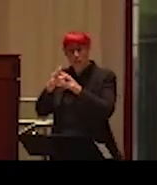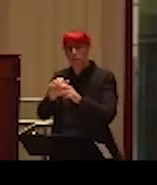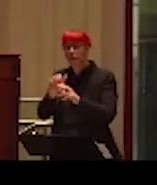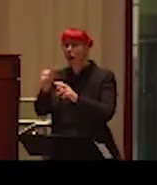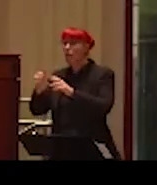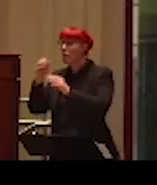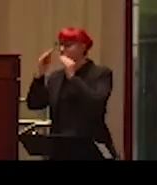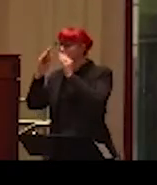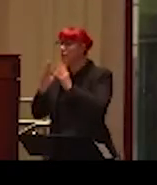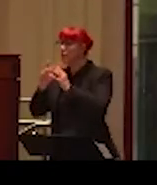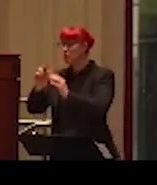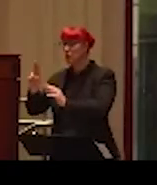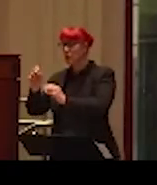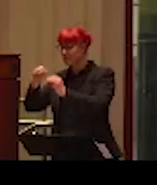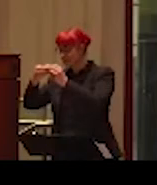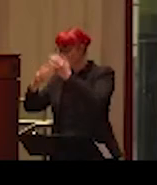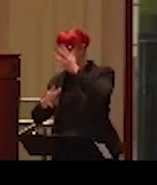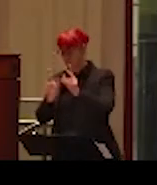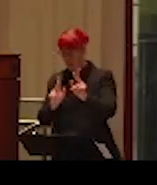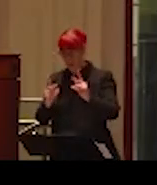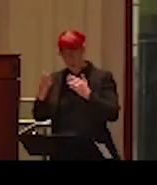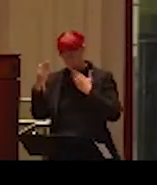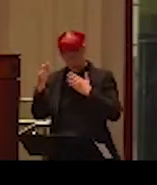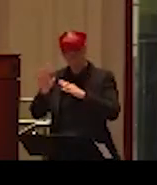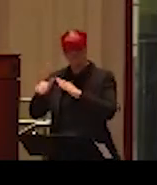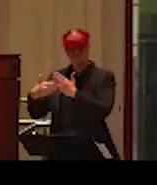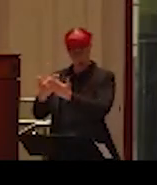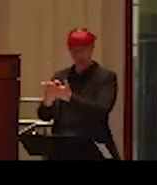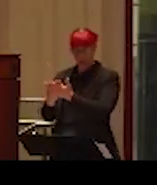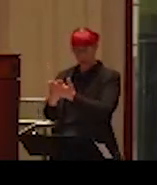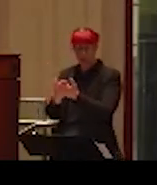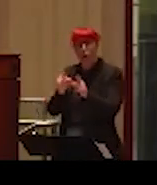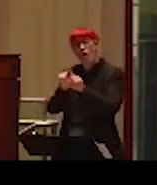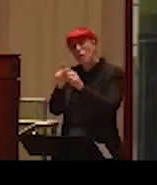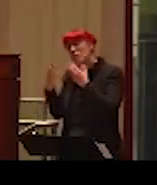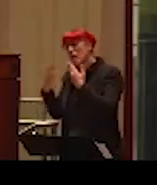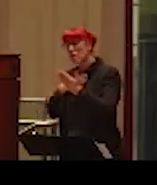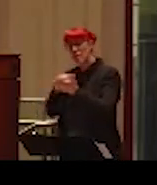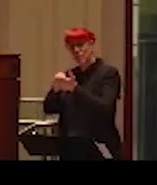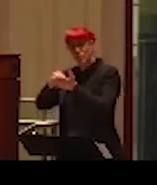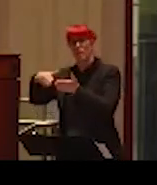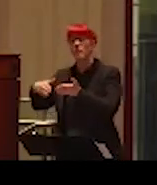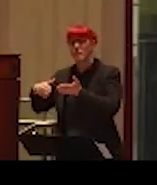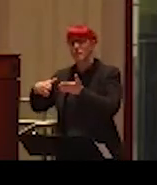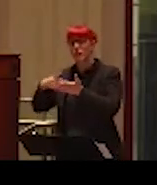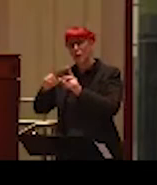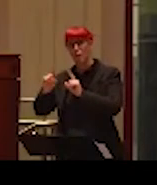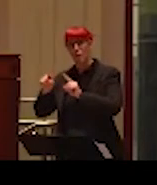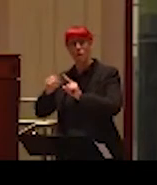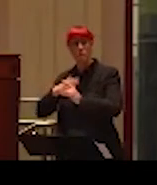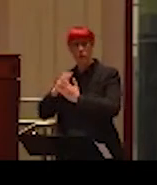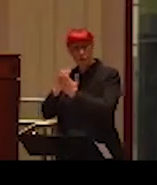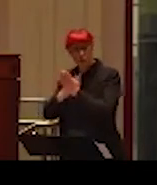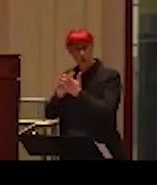and many, many more people. I'm grateful to them all. And I'm grateful to my students, students who attended my courses on